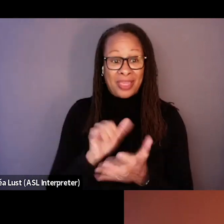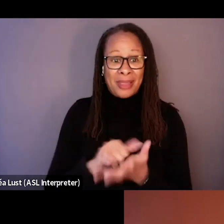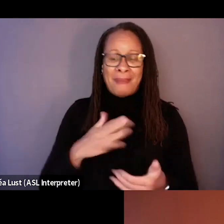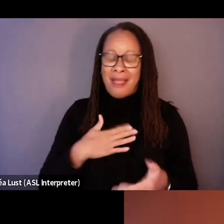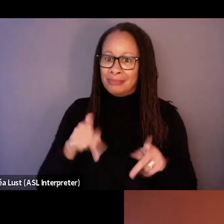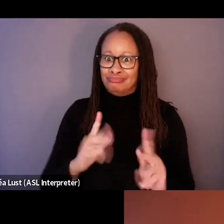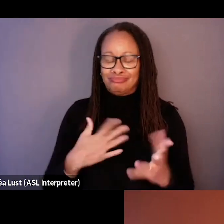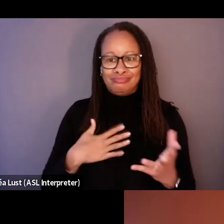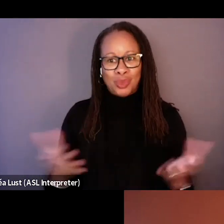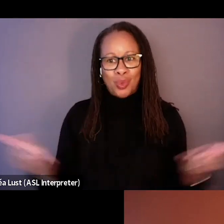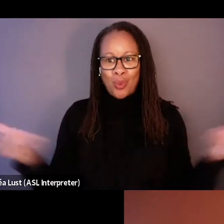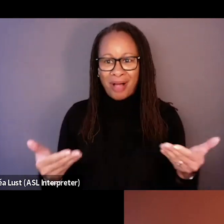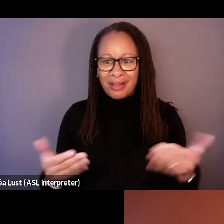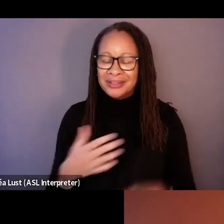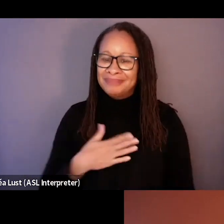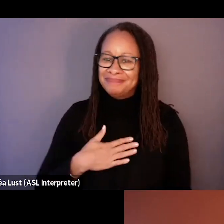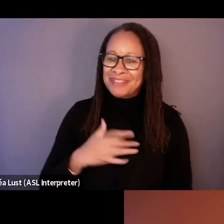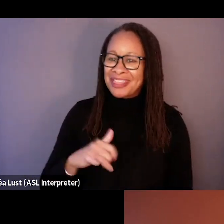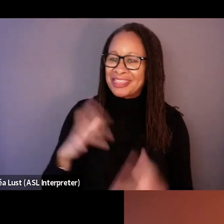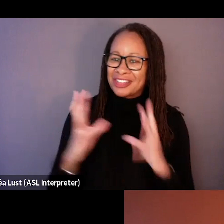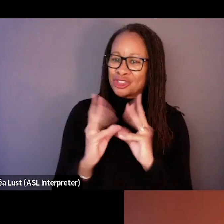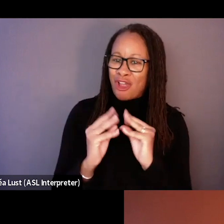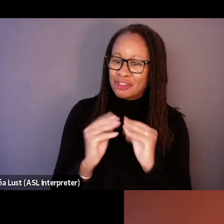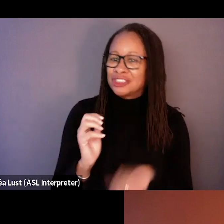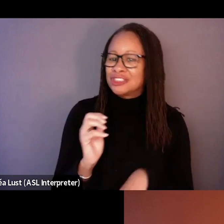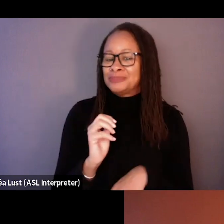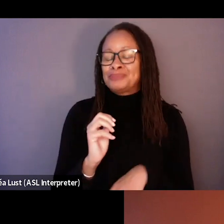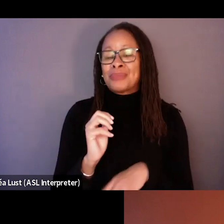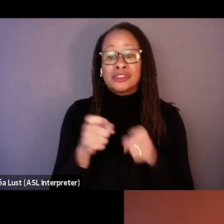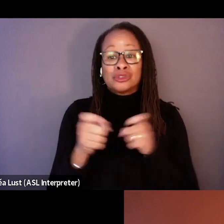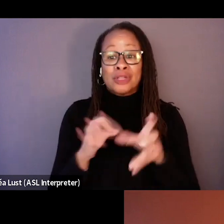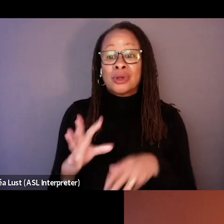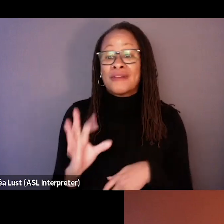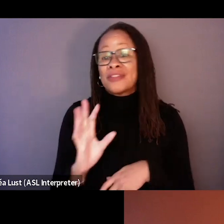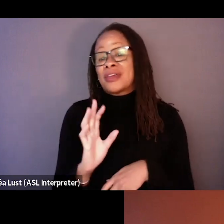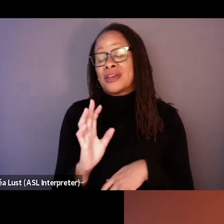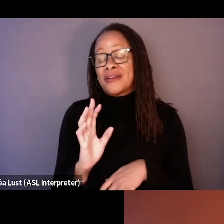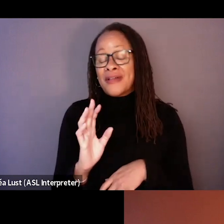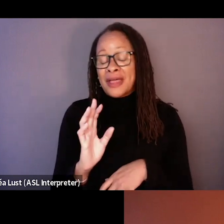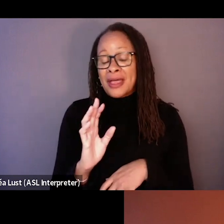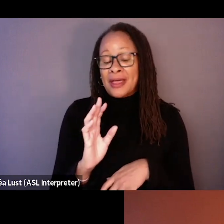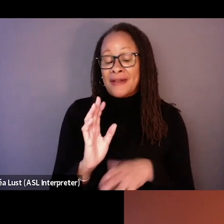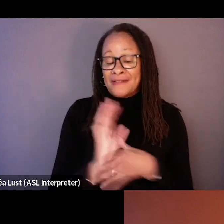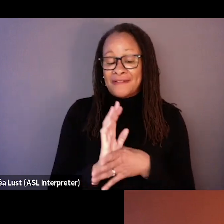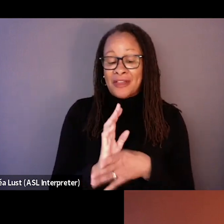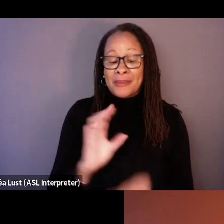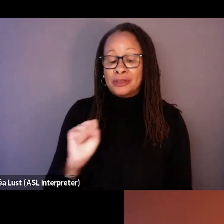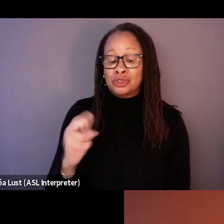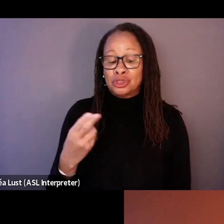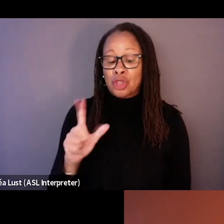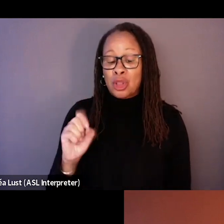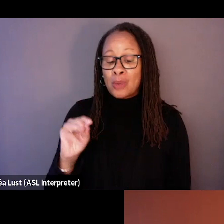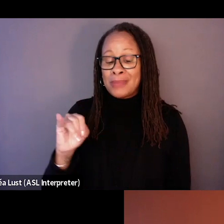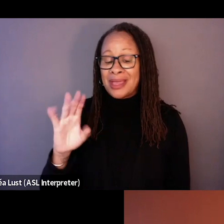privilege to welcome to this conversation, the director of the film, Shlomi Elkabetz. Thank you so much for being with